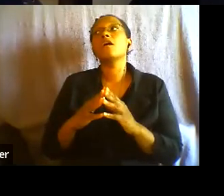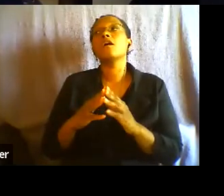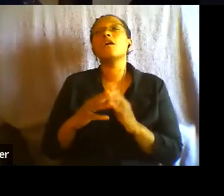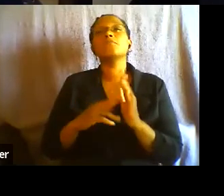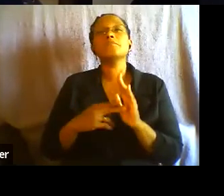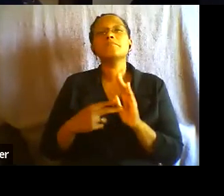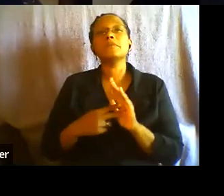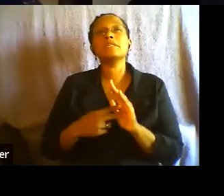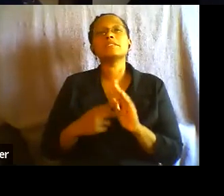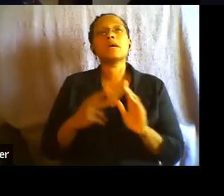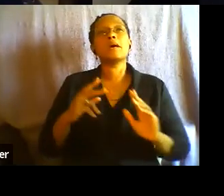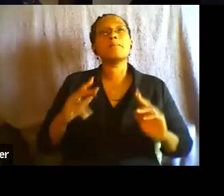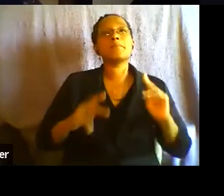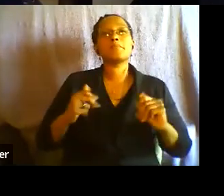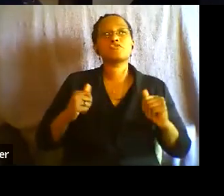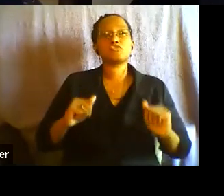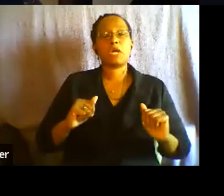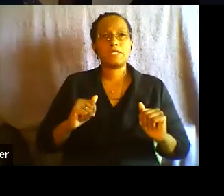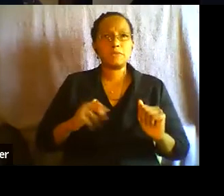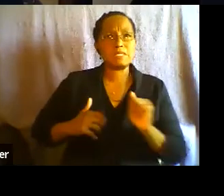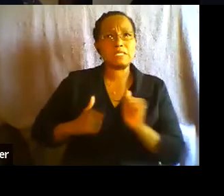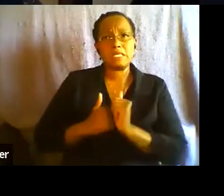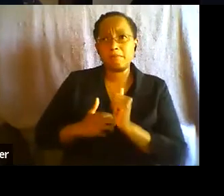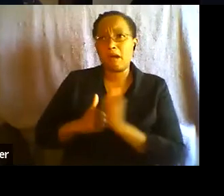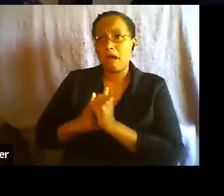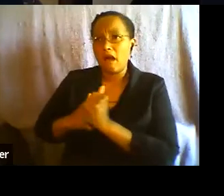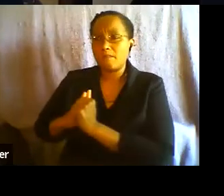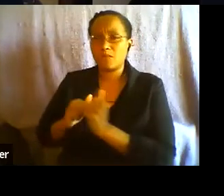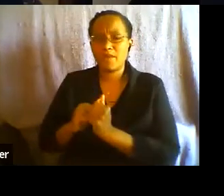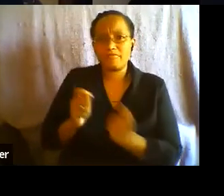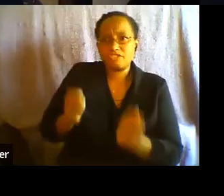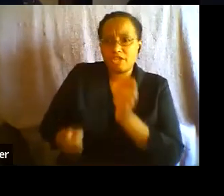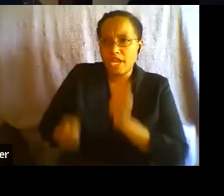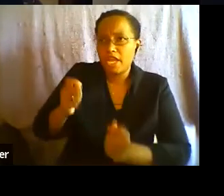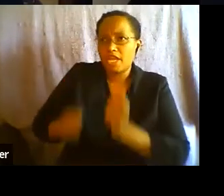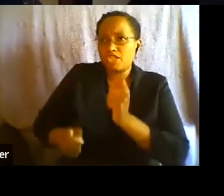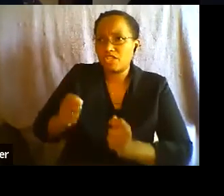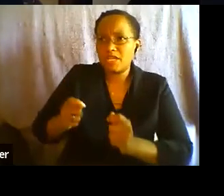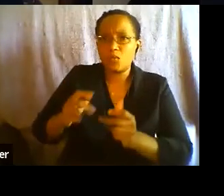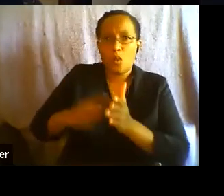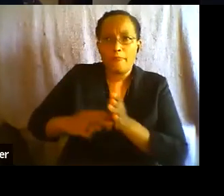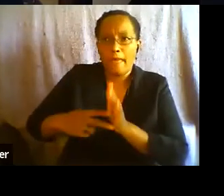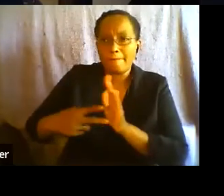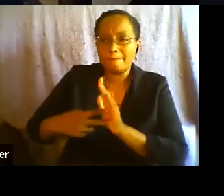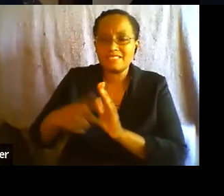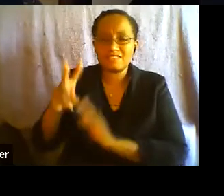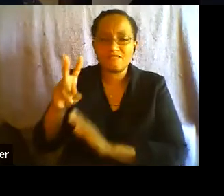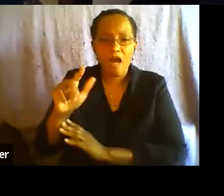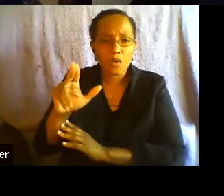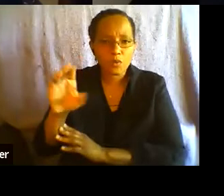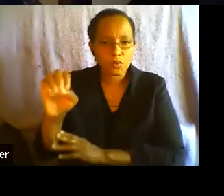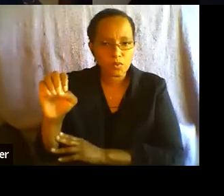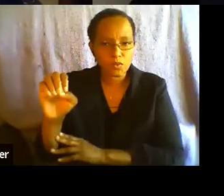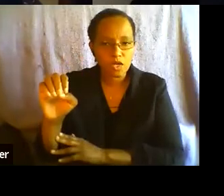the shifting terrain of how one's life is valued, uh, which doesn't, which means that a kind of investment